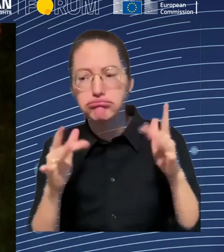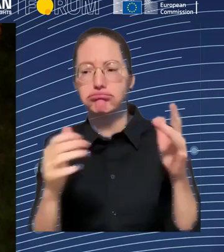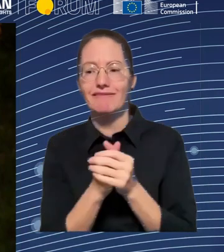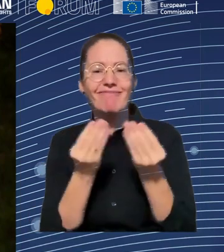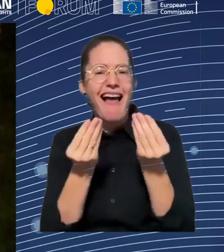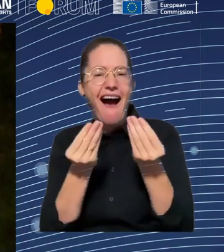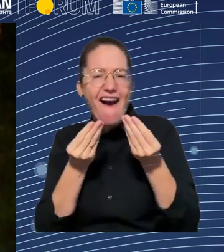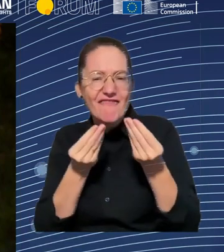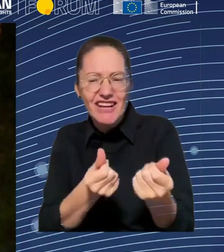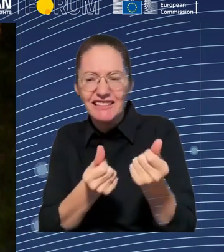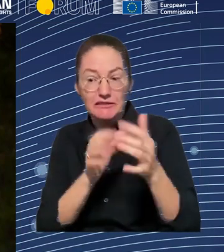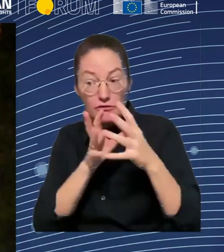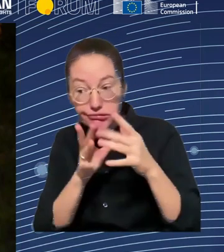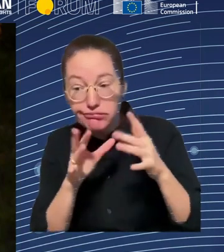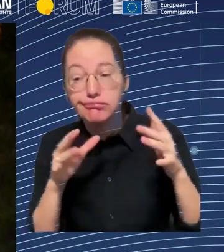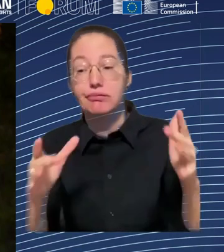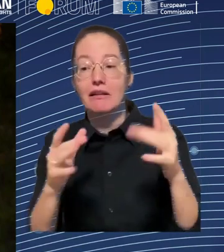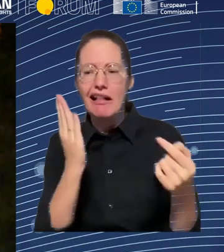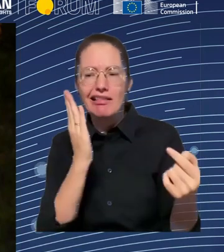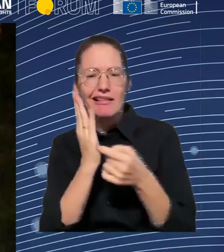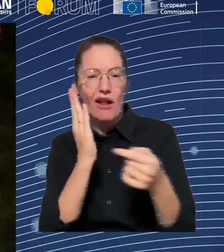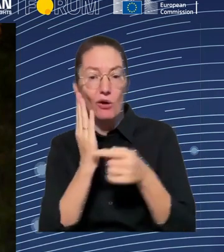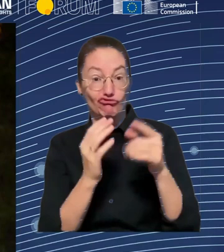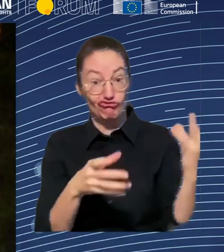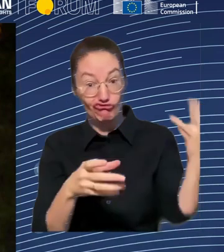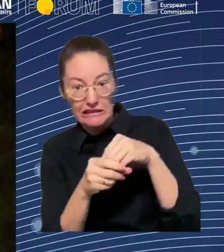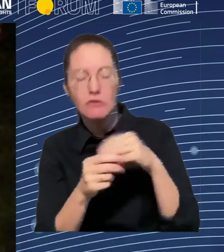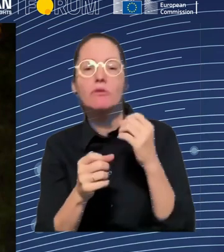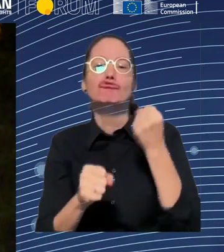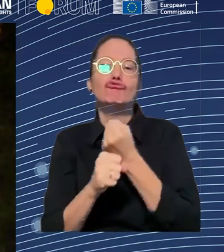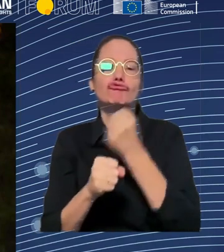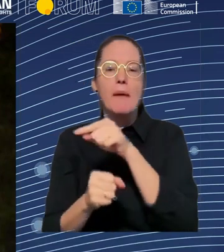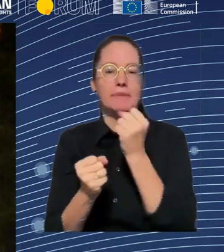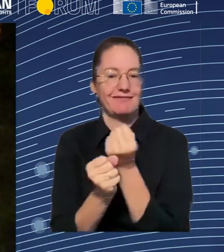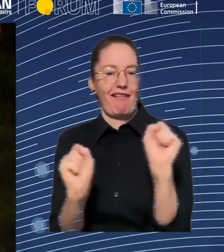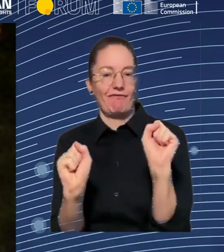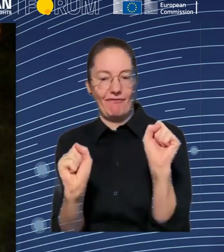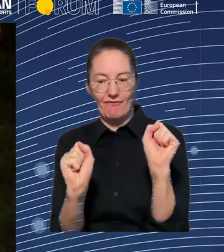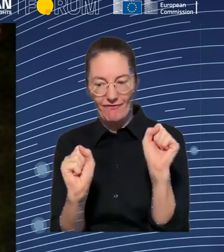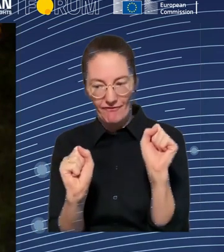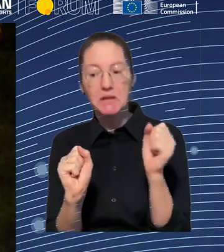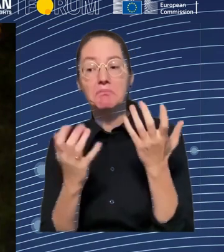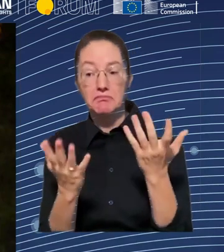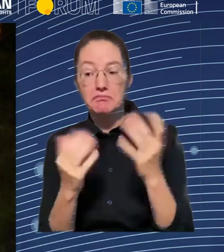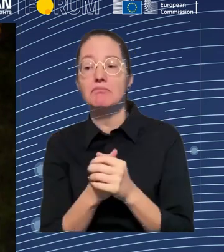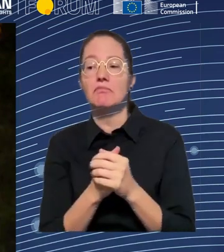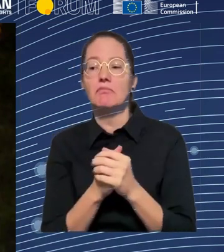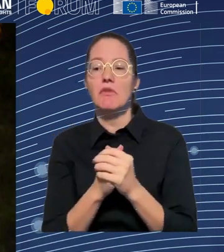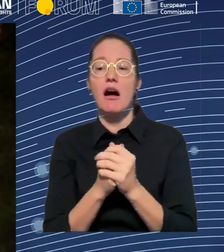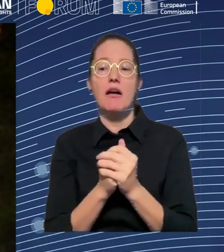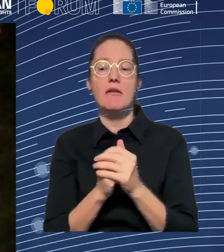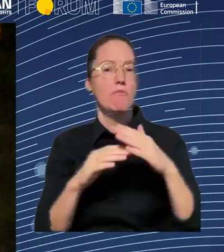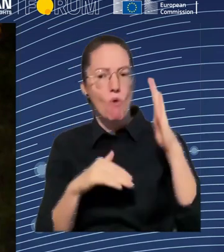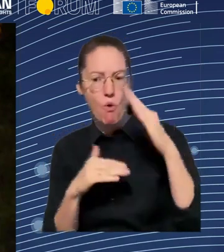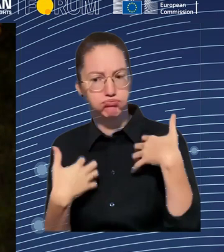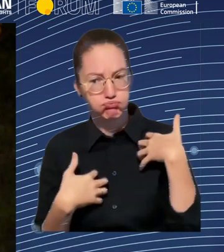and build careers. There's been a lot of talk about how this technology can increase access to employment for people with disabilities. So, there is a long